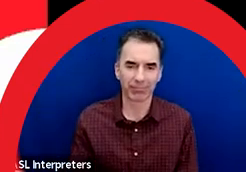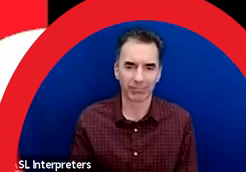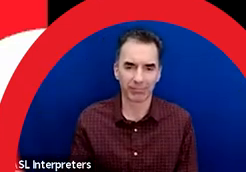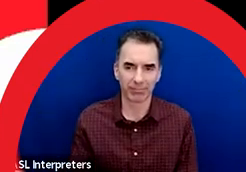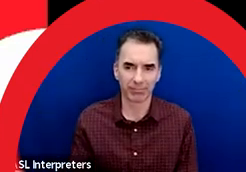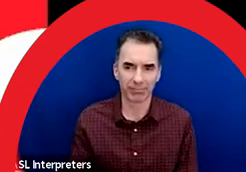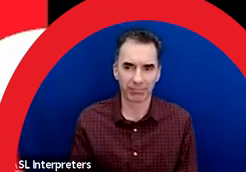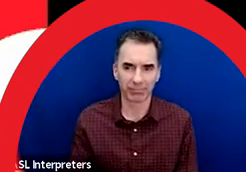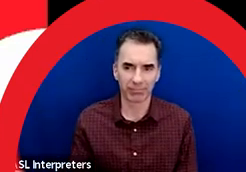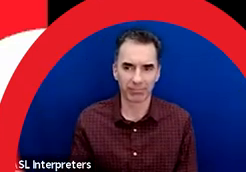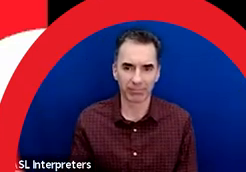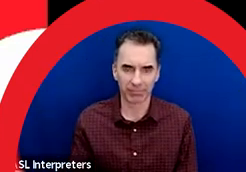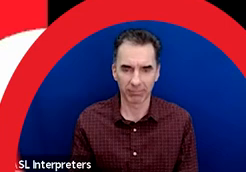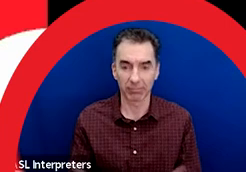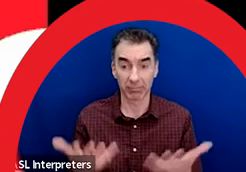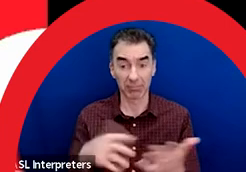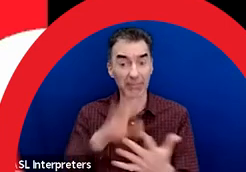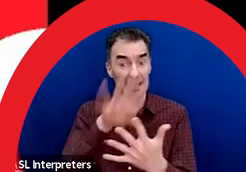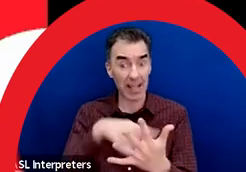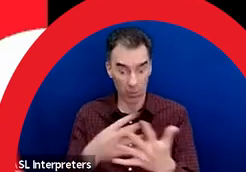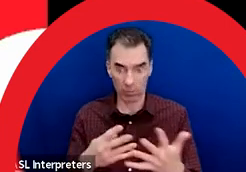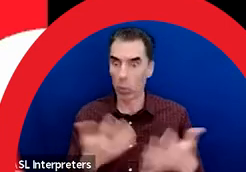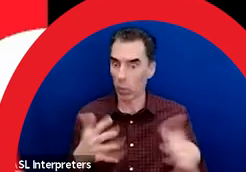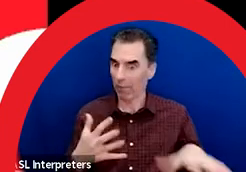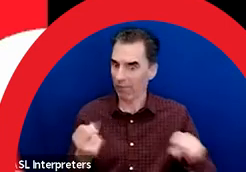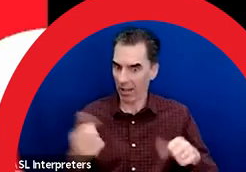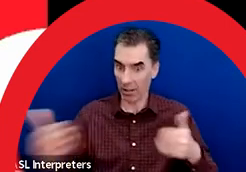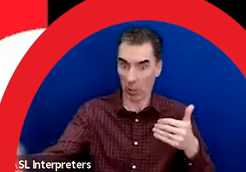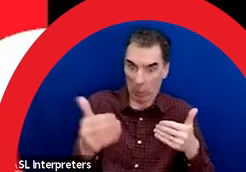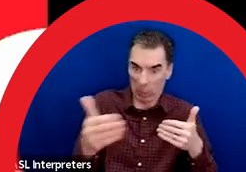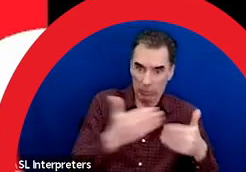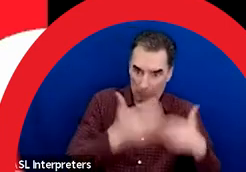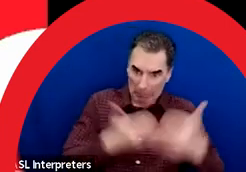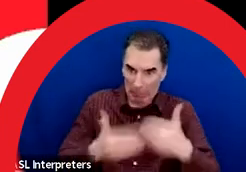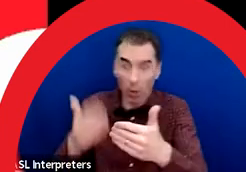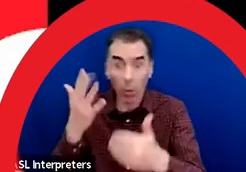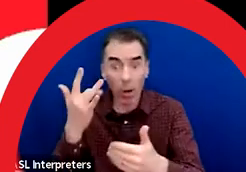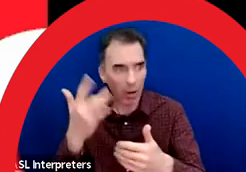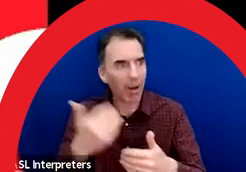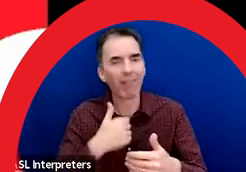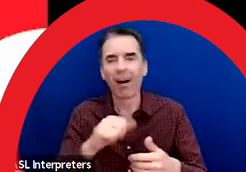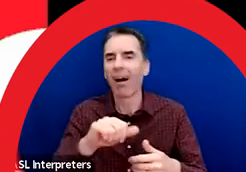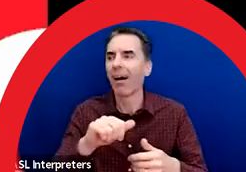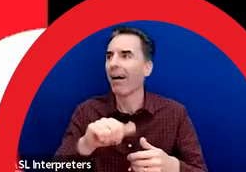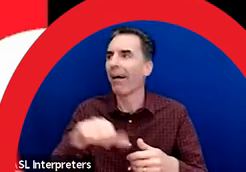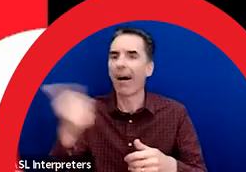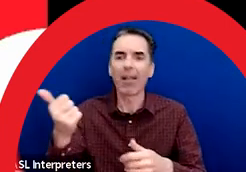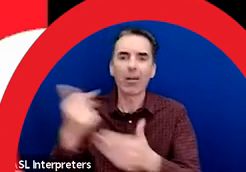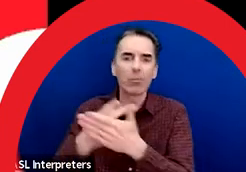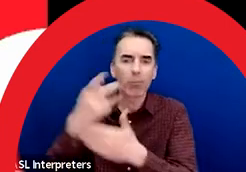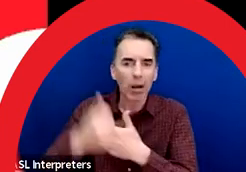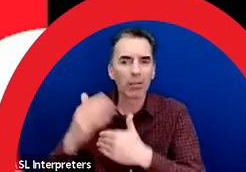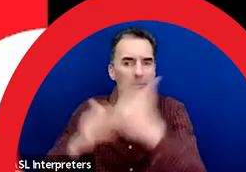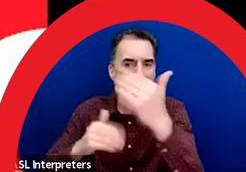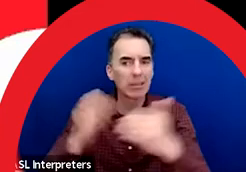So as I said, the schedule is very fast and that's because we're working around other construction activities that are planned for the area.